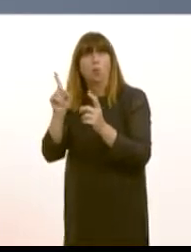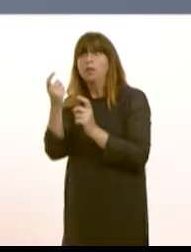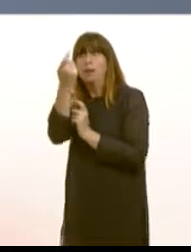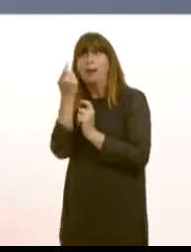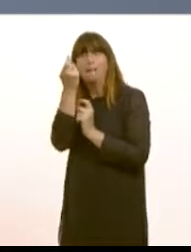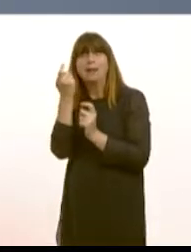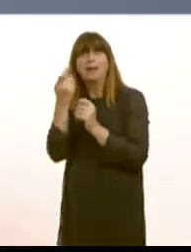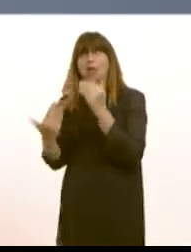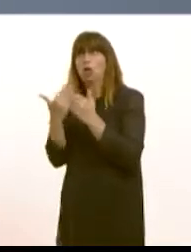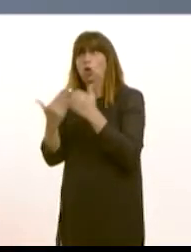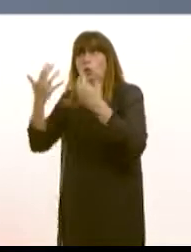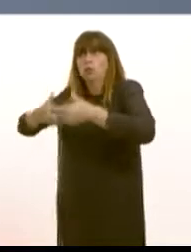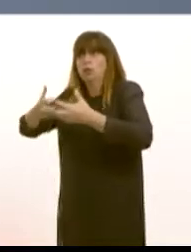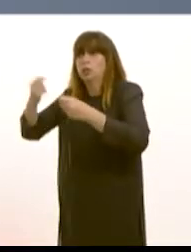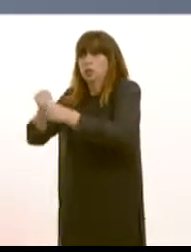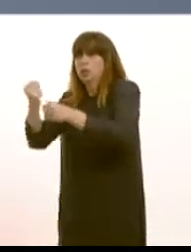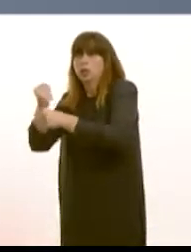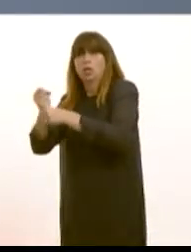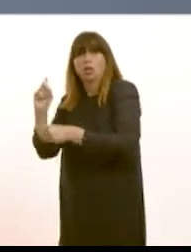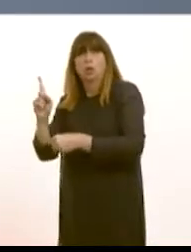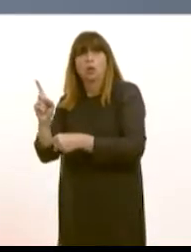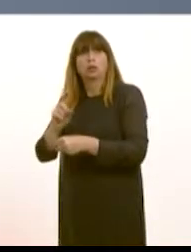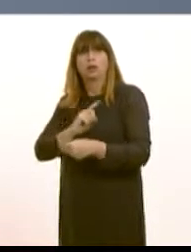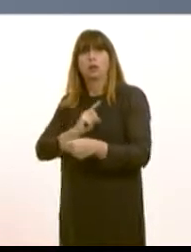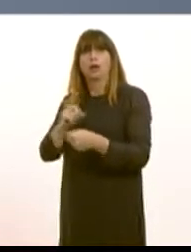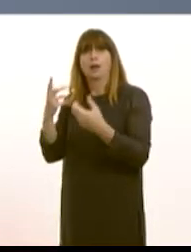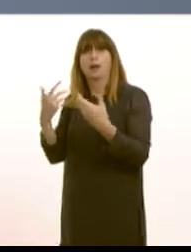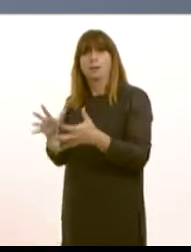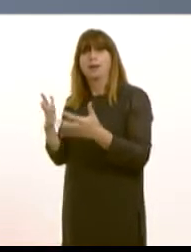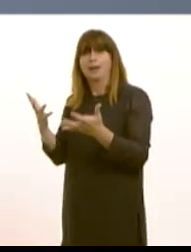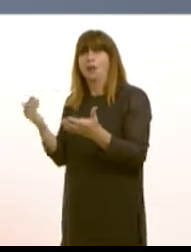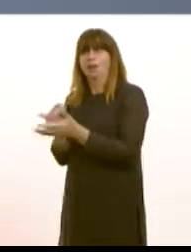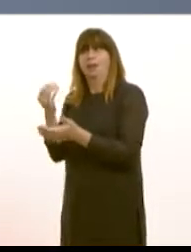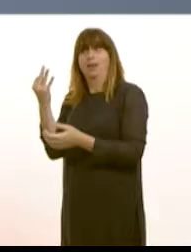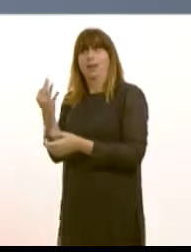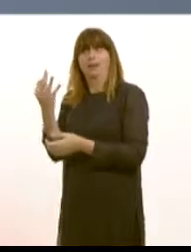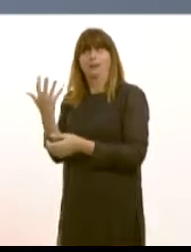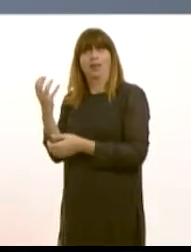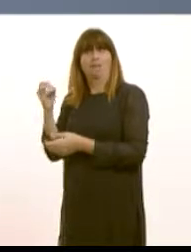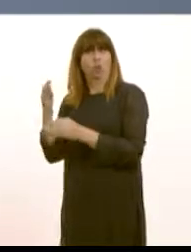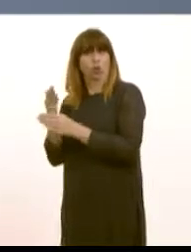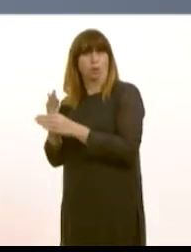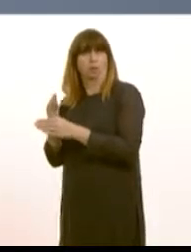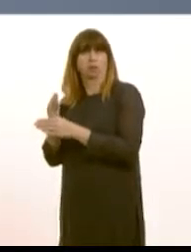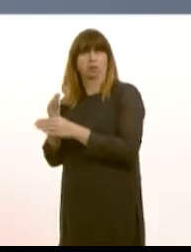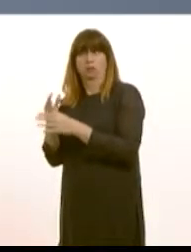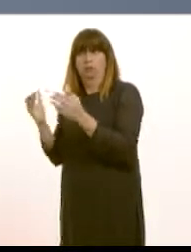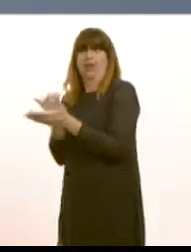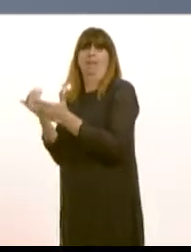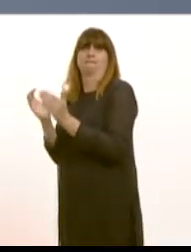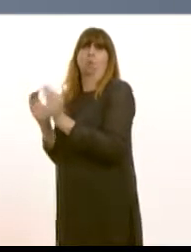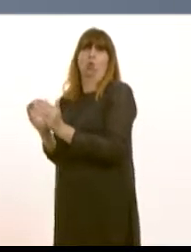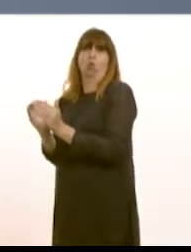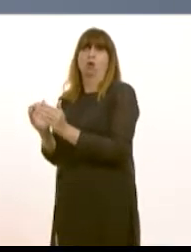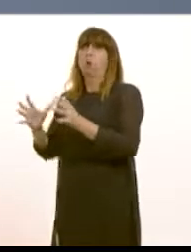at a level of 850 jobs as I understand it obviously there are 1850 jobs on that site at the moment so what